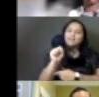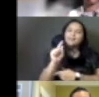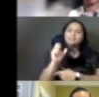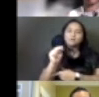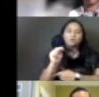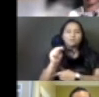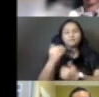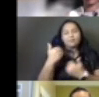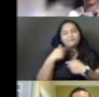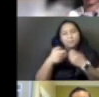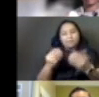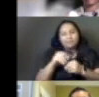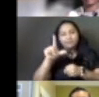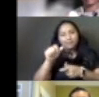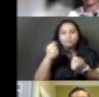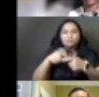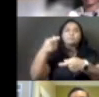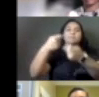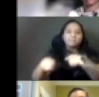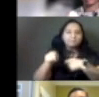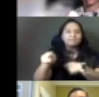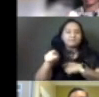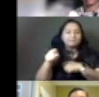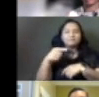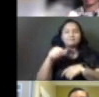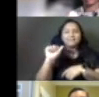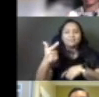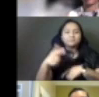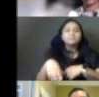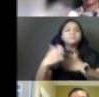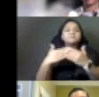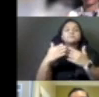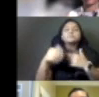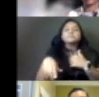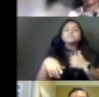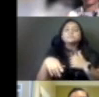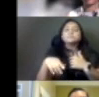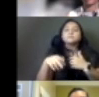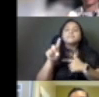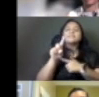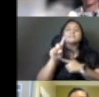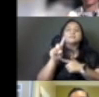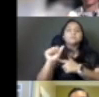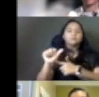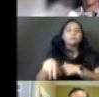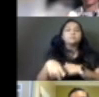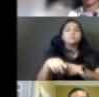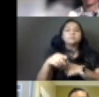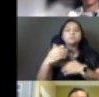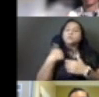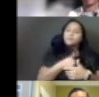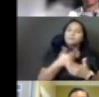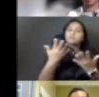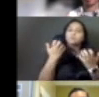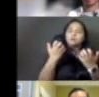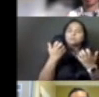Action has decided to do is to start our paid phone callers on Sunday. We'll start that.